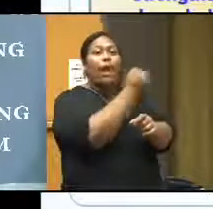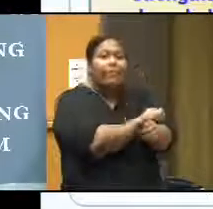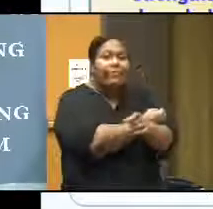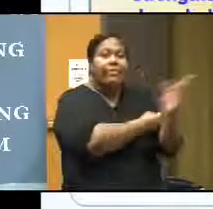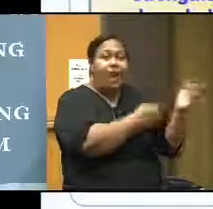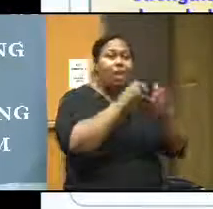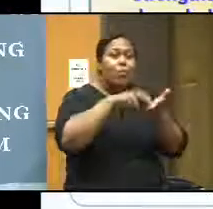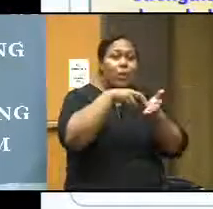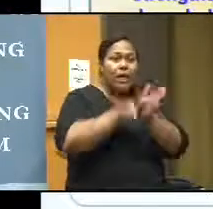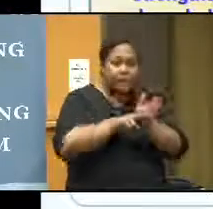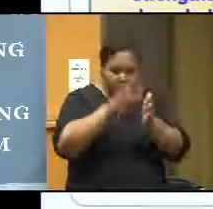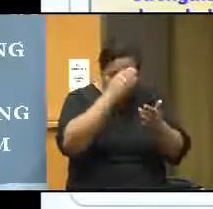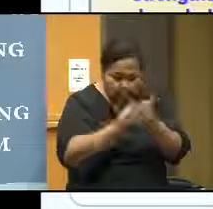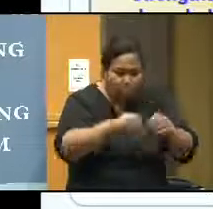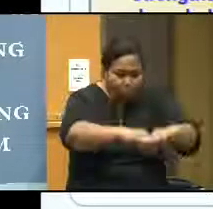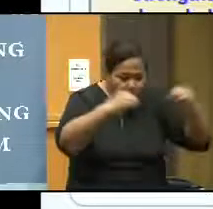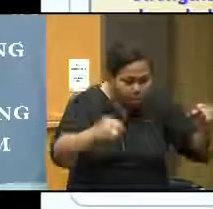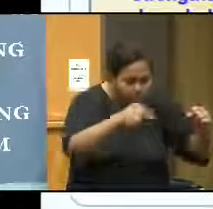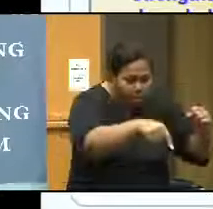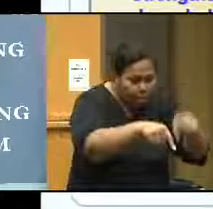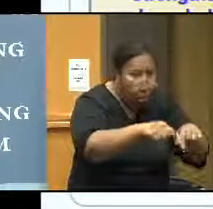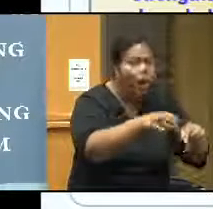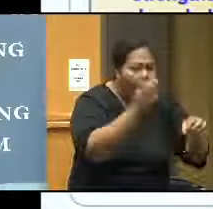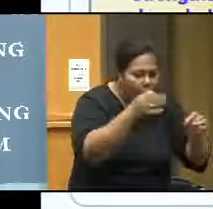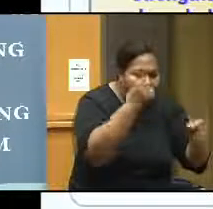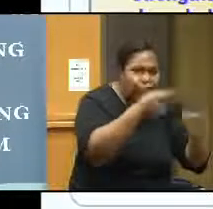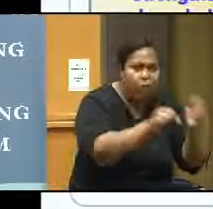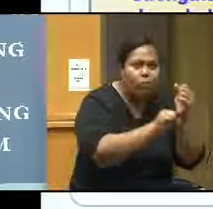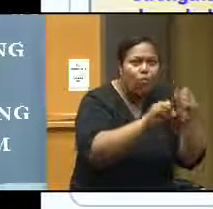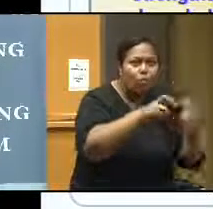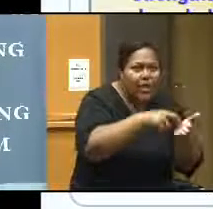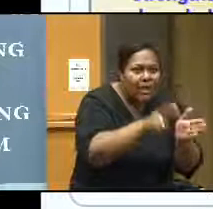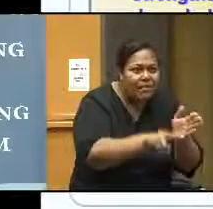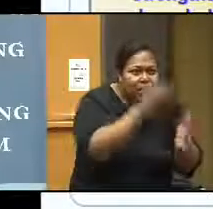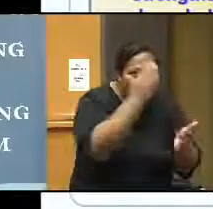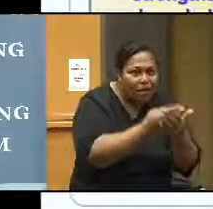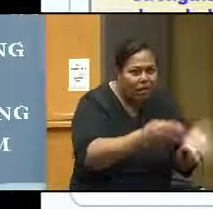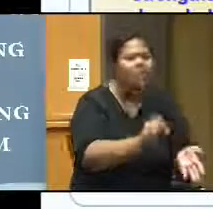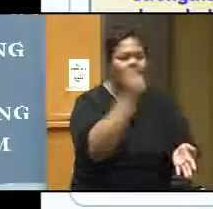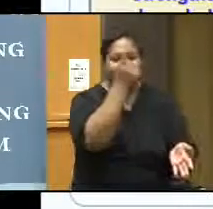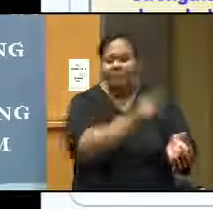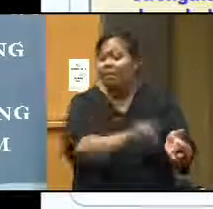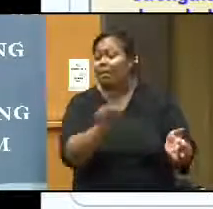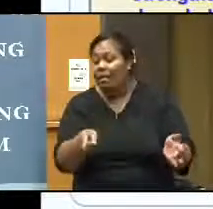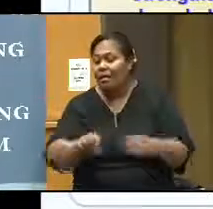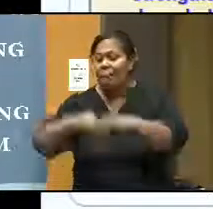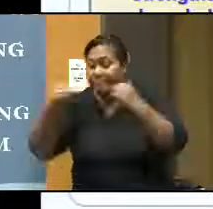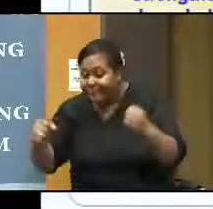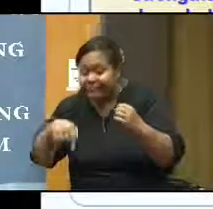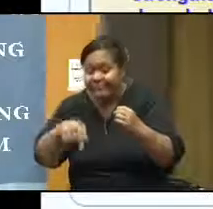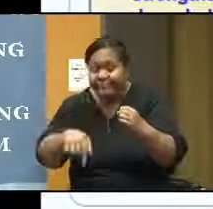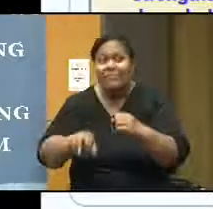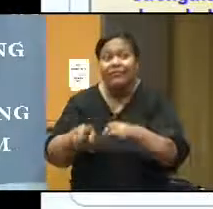strength and weakness, and some of the examples. What I use is the interviews here. And then the